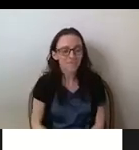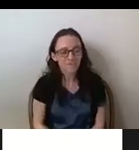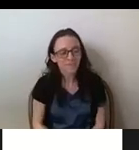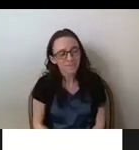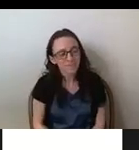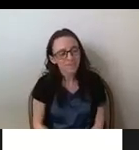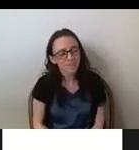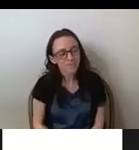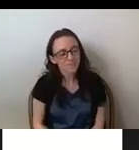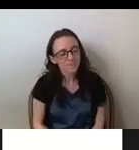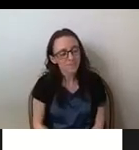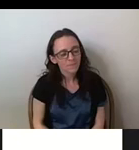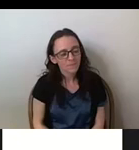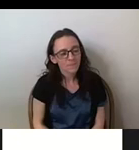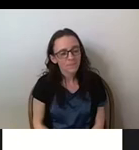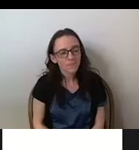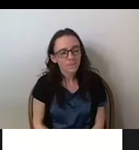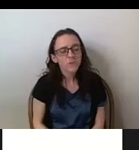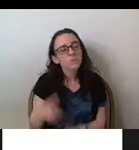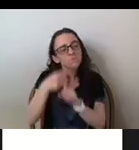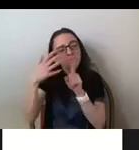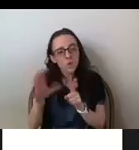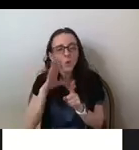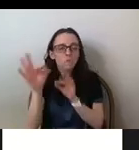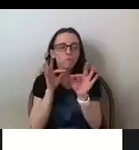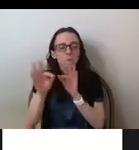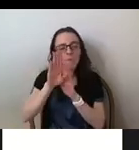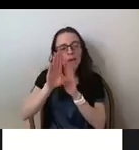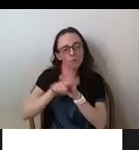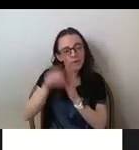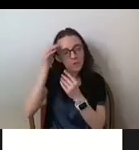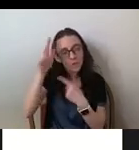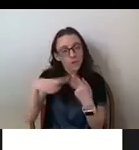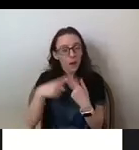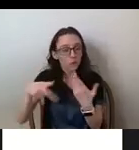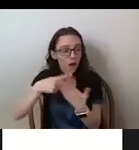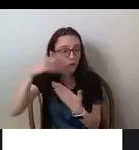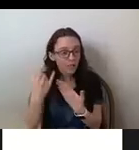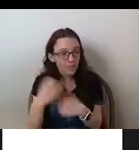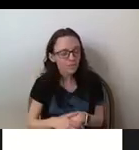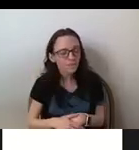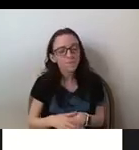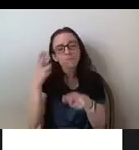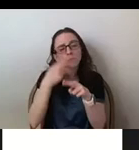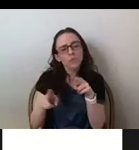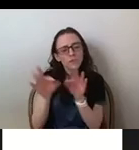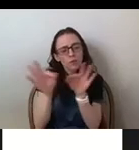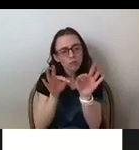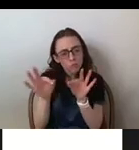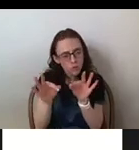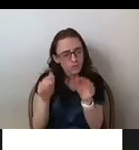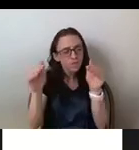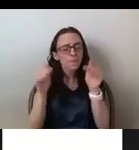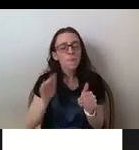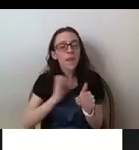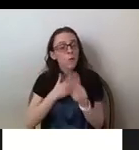So just to give a little breakdown, we'll give you guys some background information on the project, a brief description, our goals, our